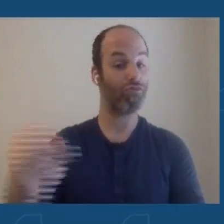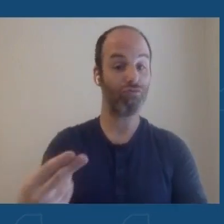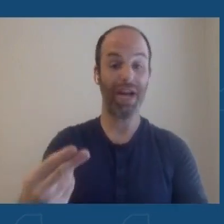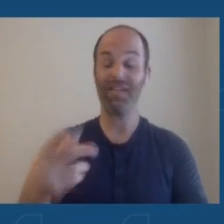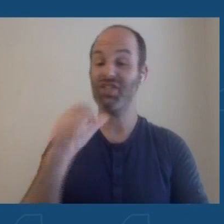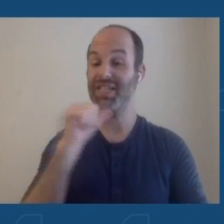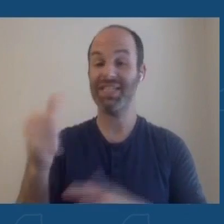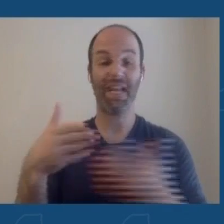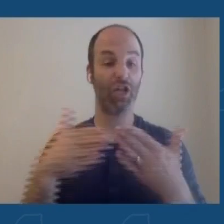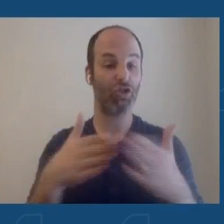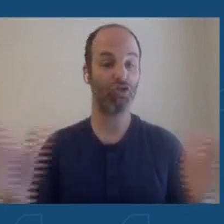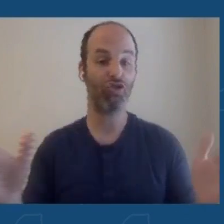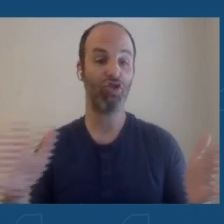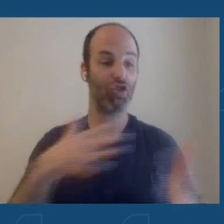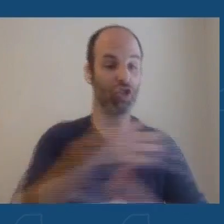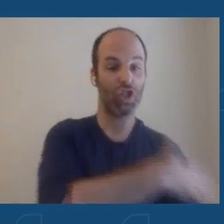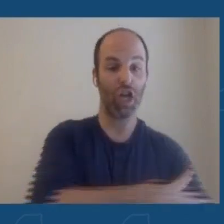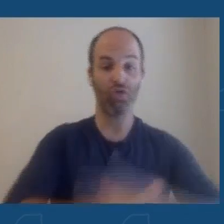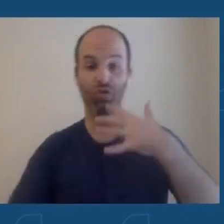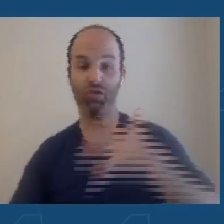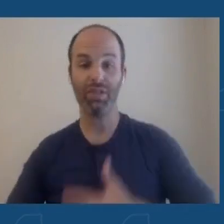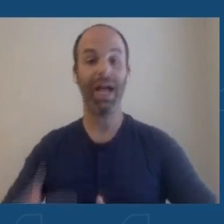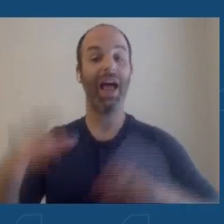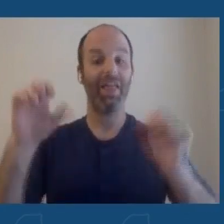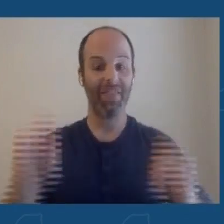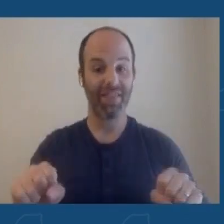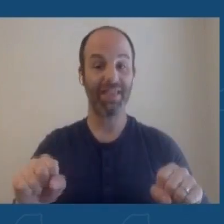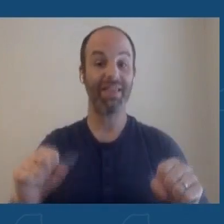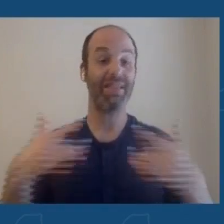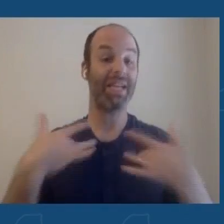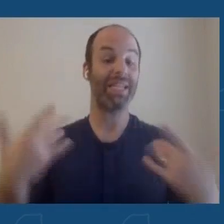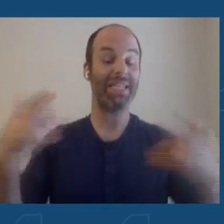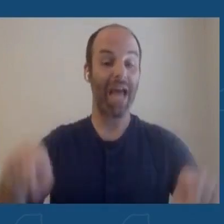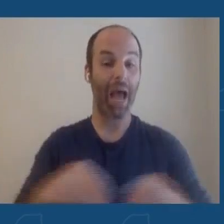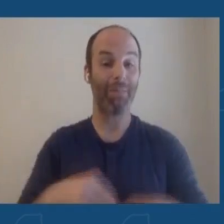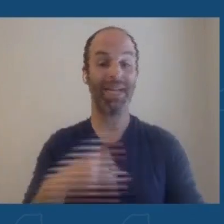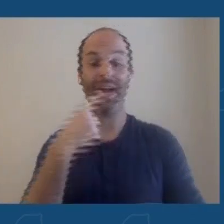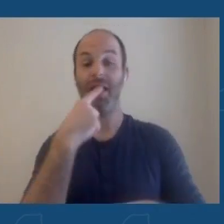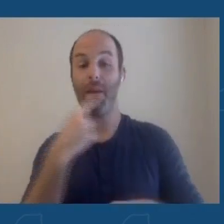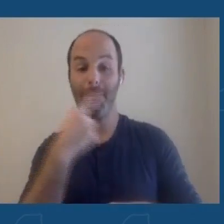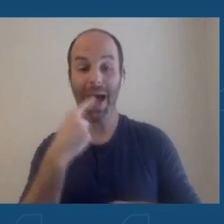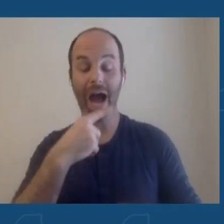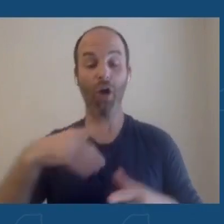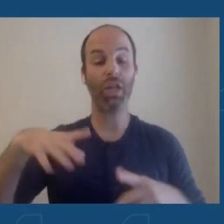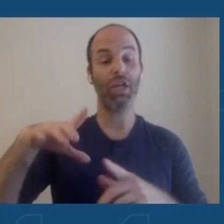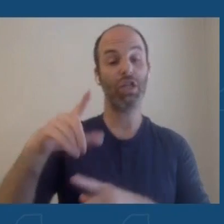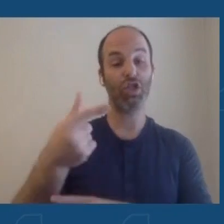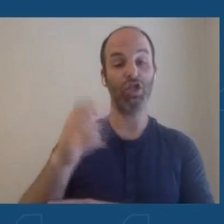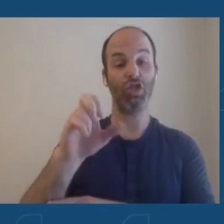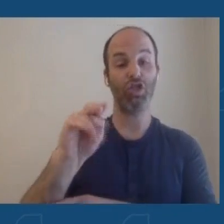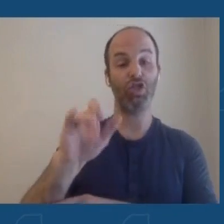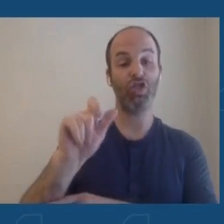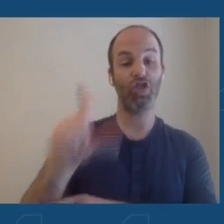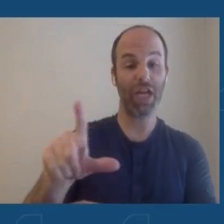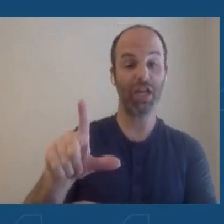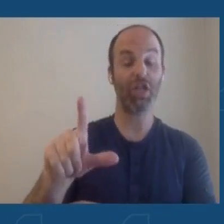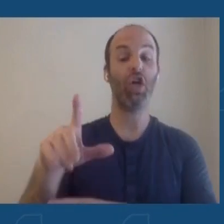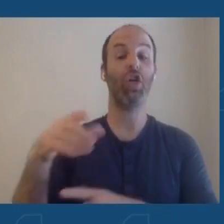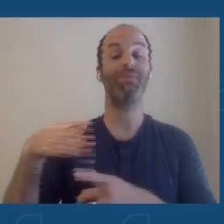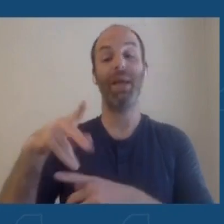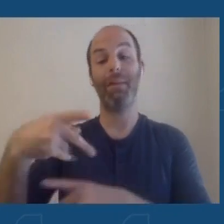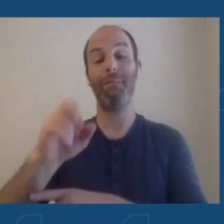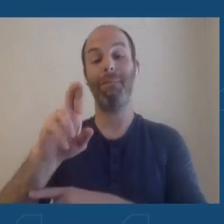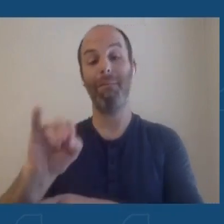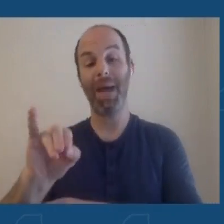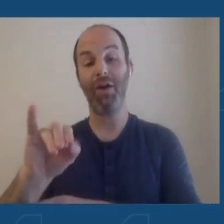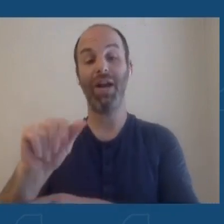as they are classically. They've occurred on or in the mouth, in the general area, in the perianal area. So, they